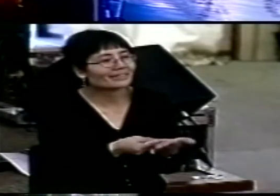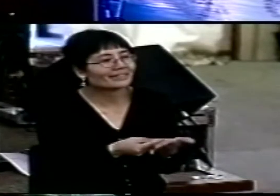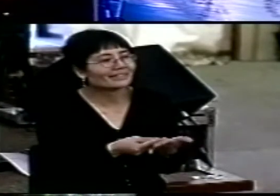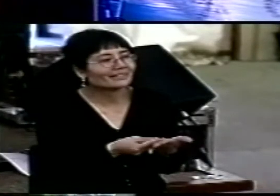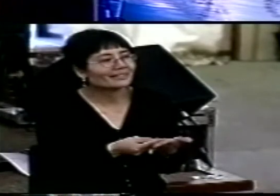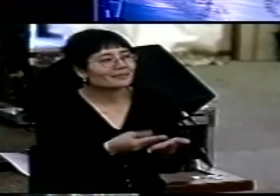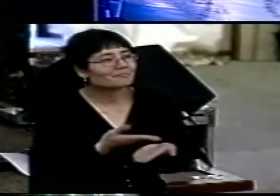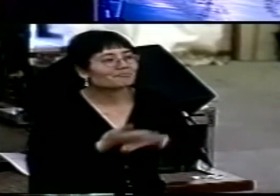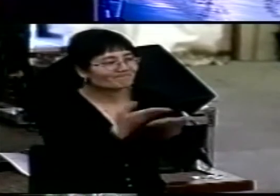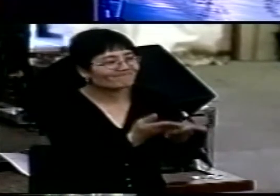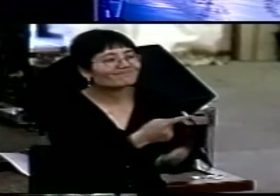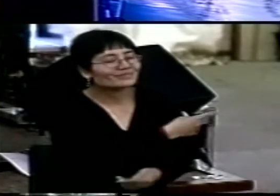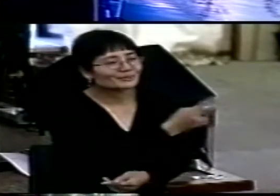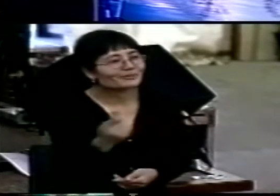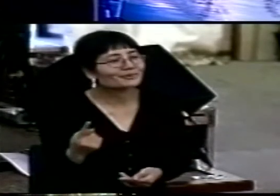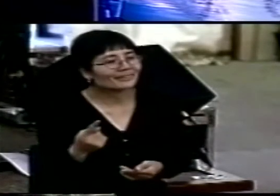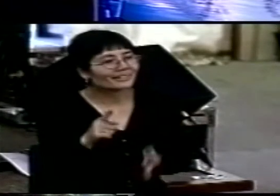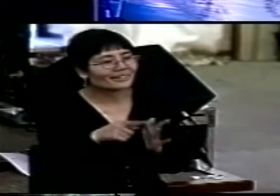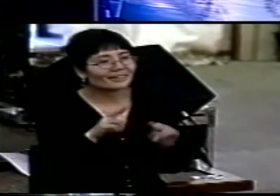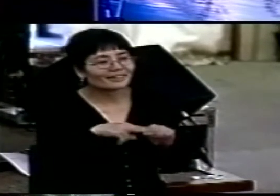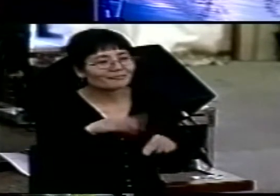Pillar and ground of the truth.